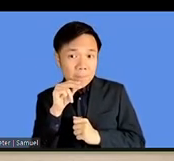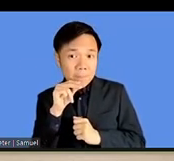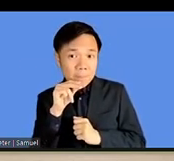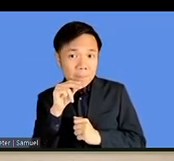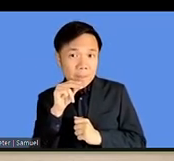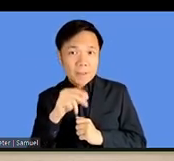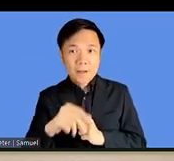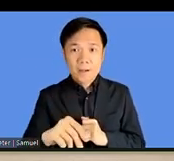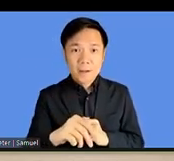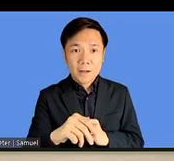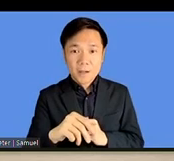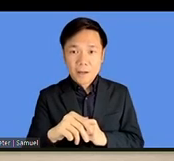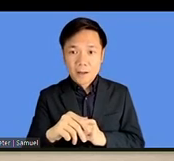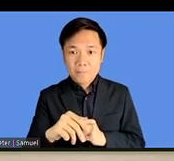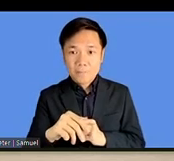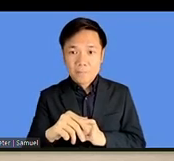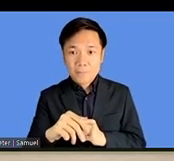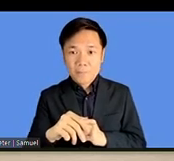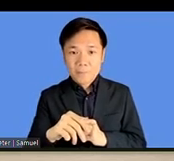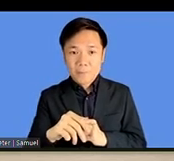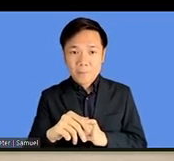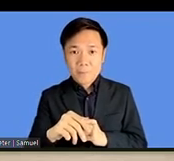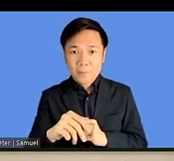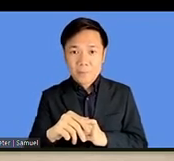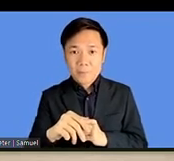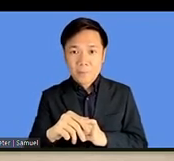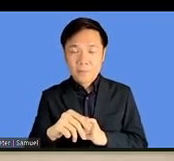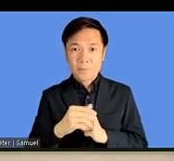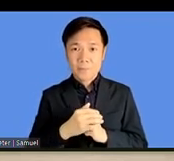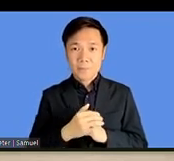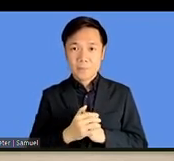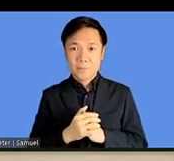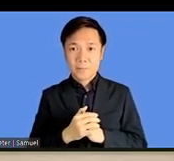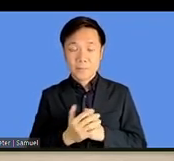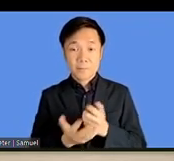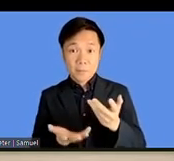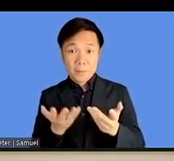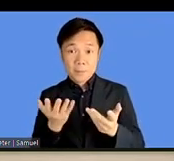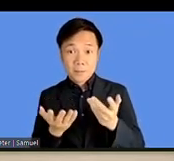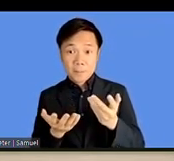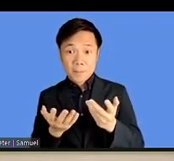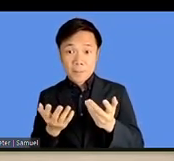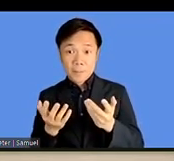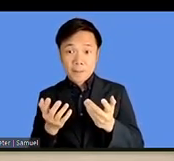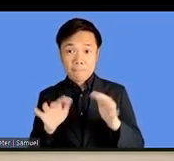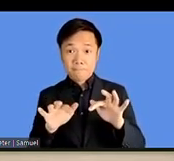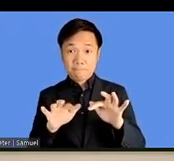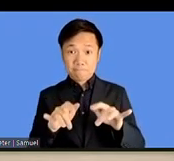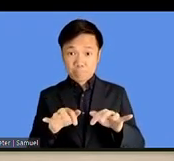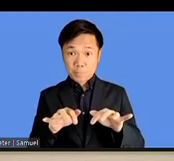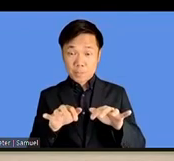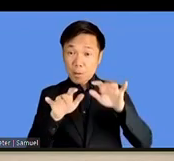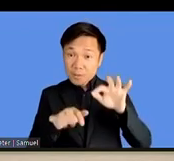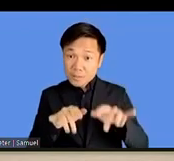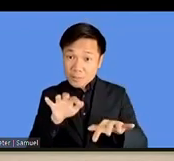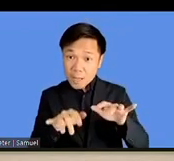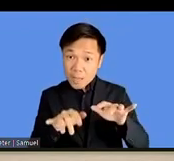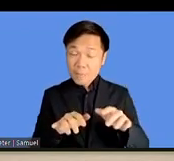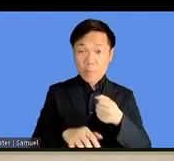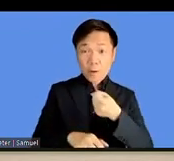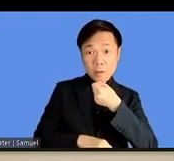Um, well, we wanna, maybe, while we work on that, we can go to our next, speaker.